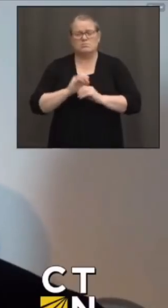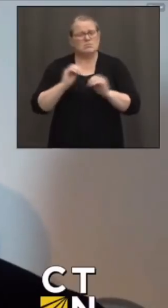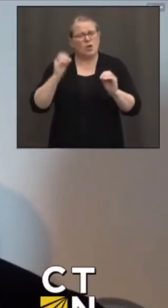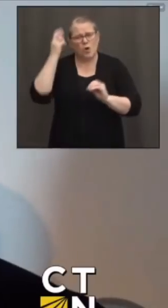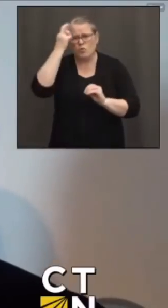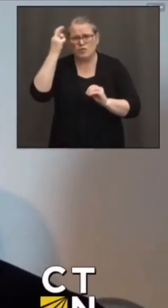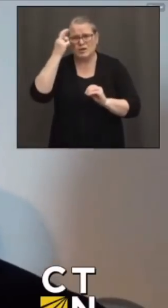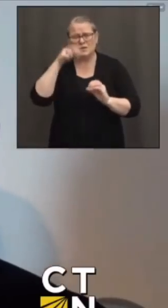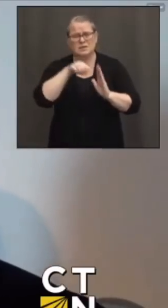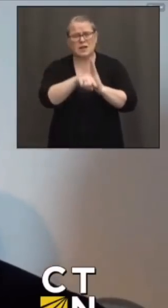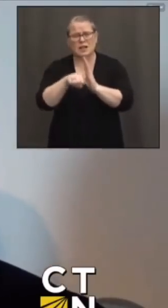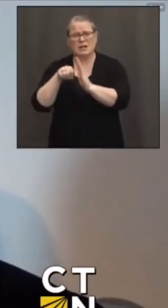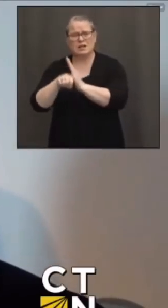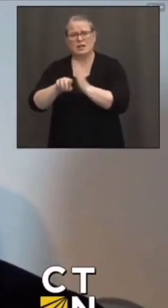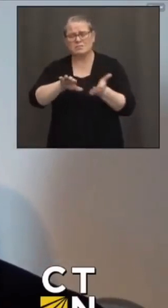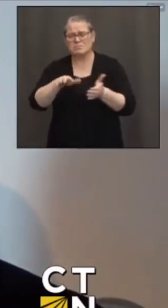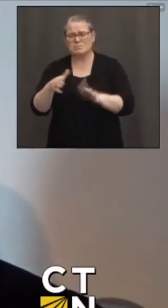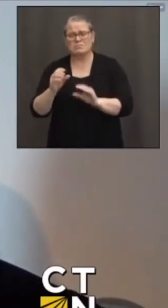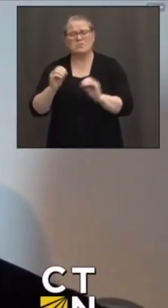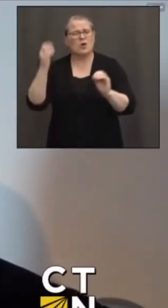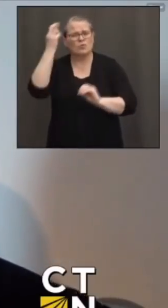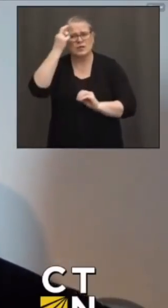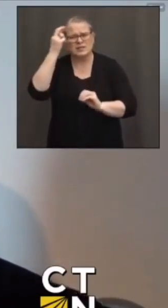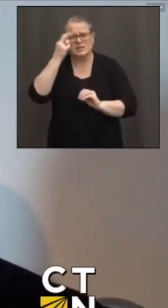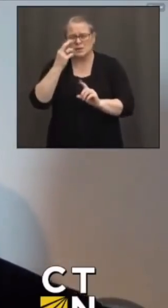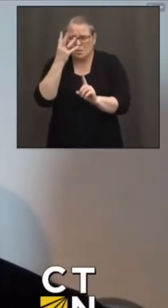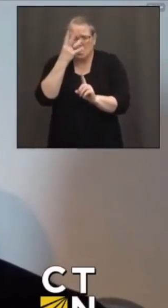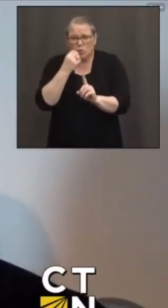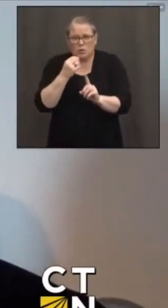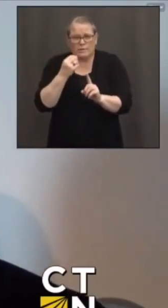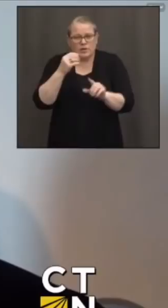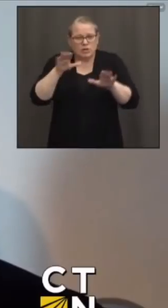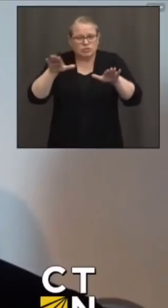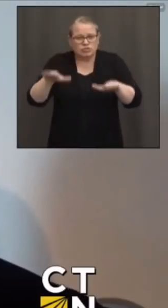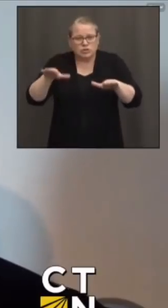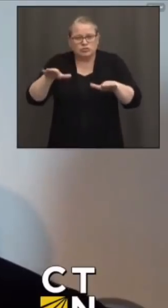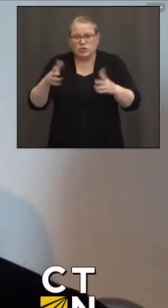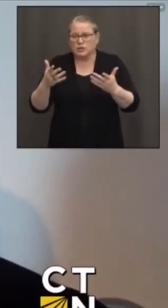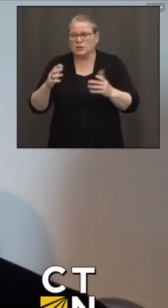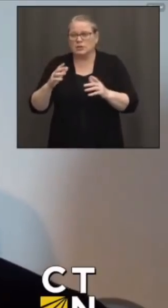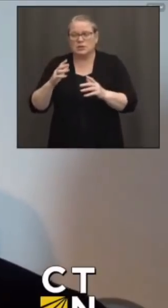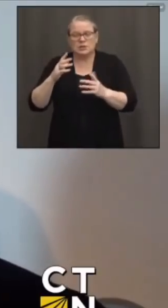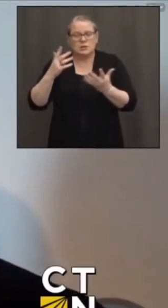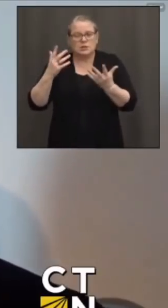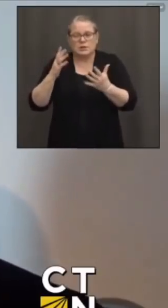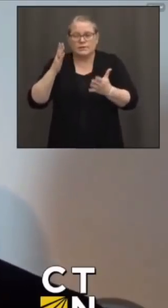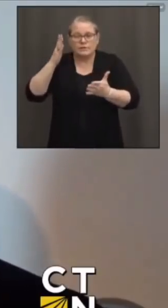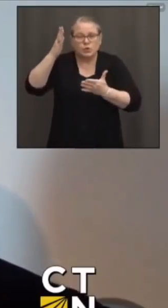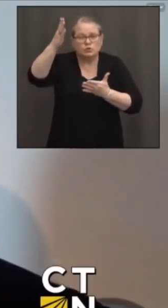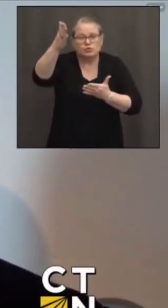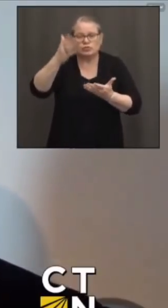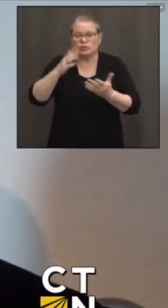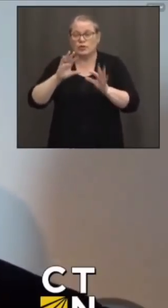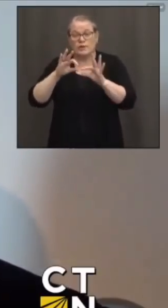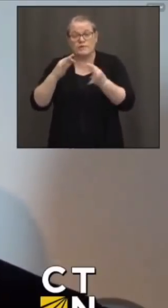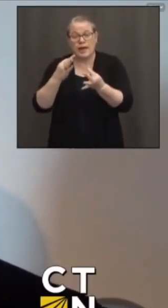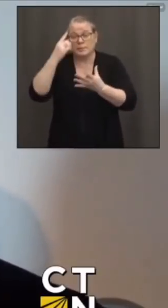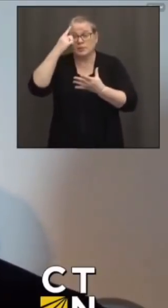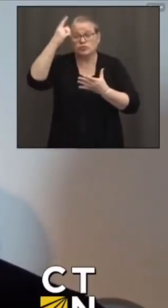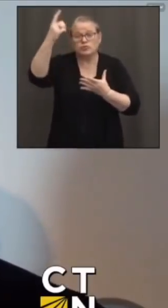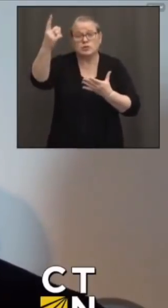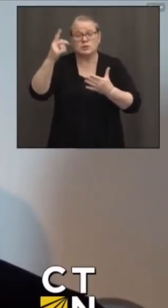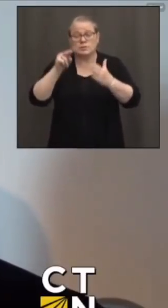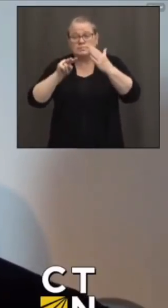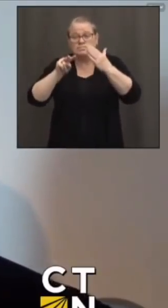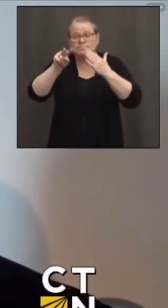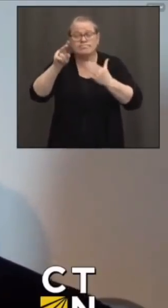with a great future in front of them. Dreams, their families had dreams for them. And to have something like